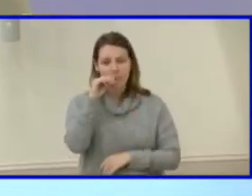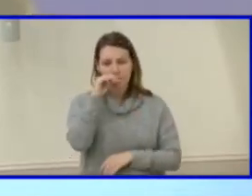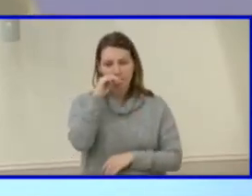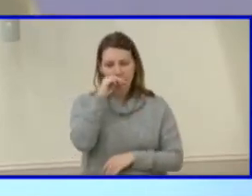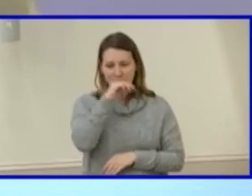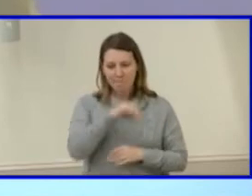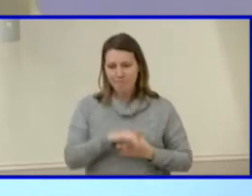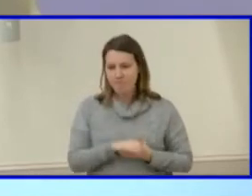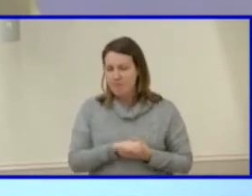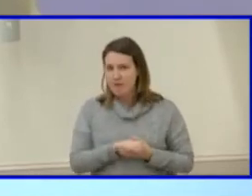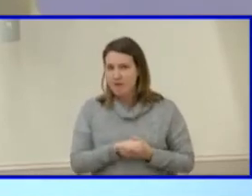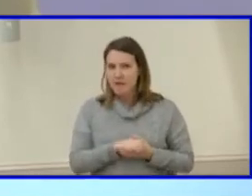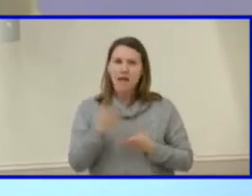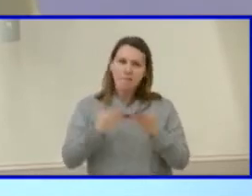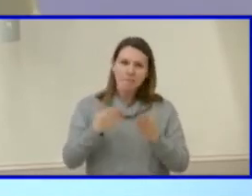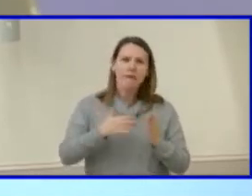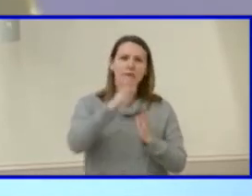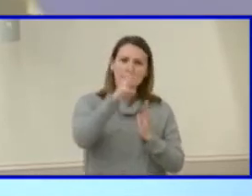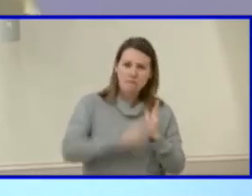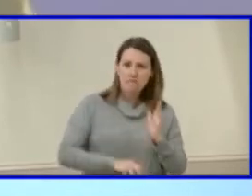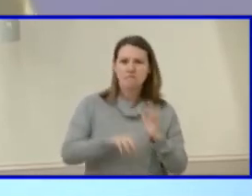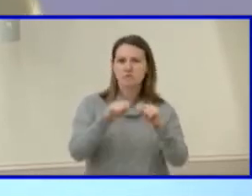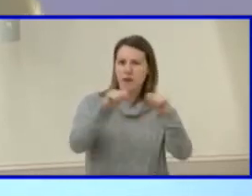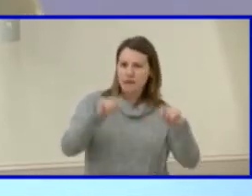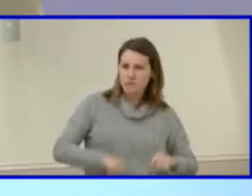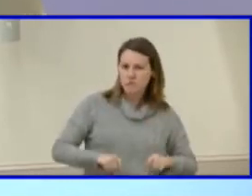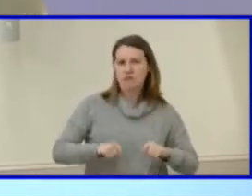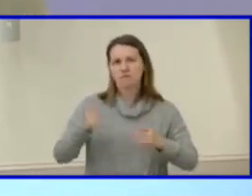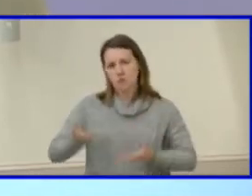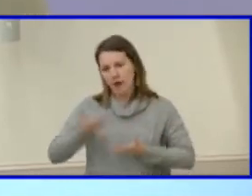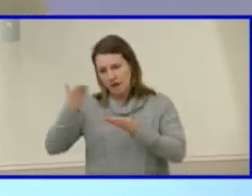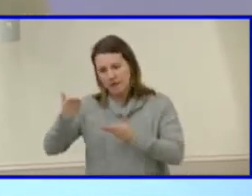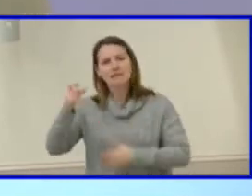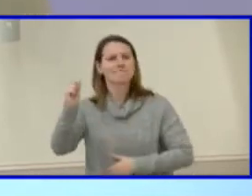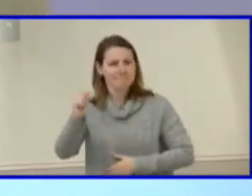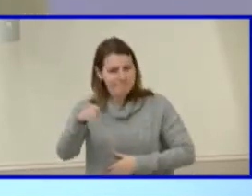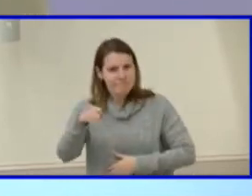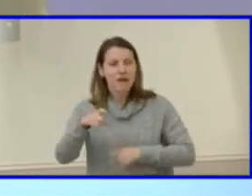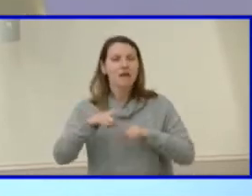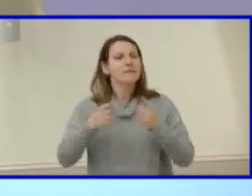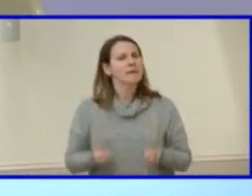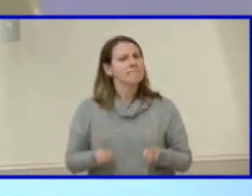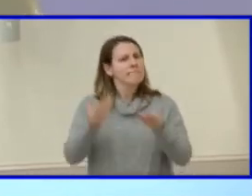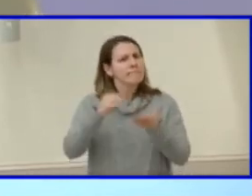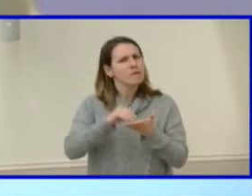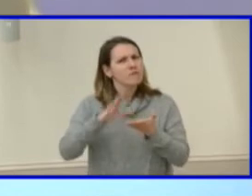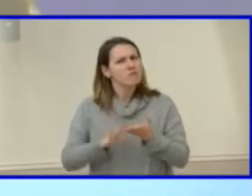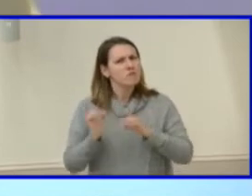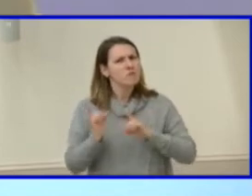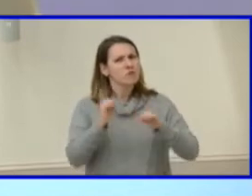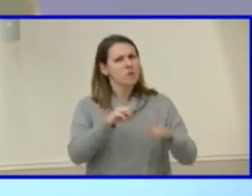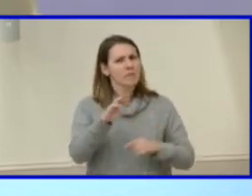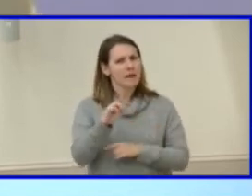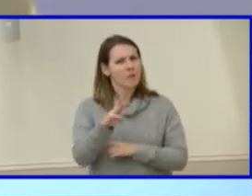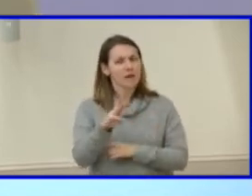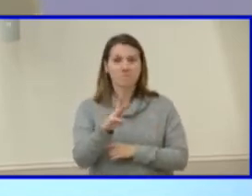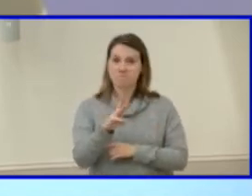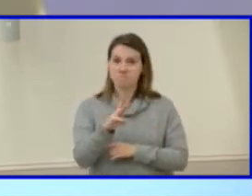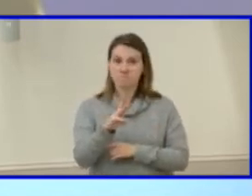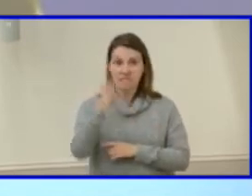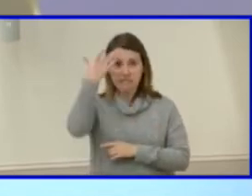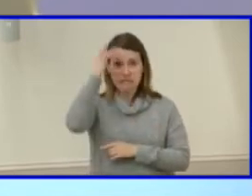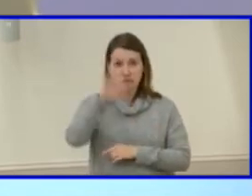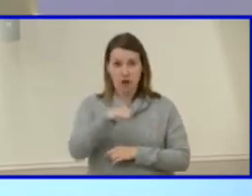transcripts and recommendations and things like that. But a number of the kids who go to Maggie Walker are very gifted in other